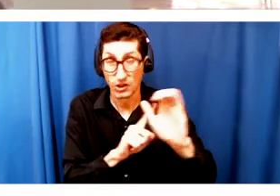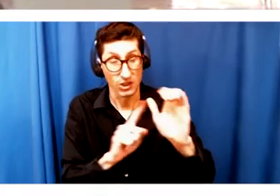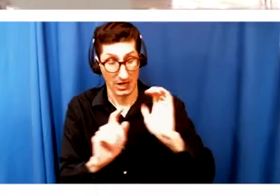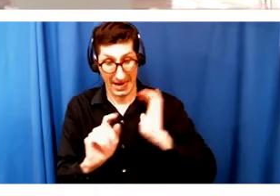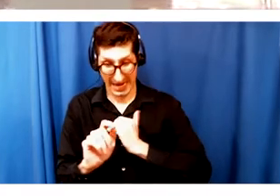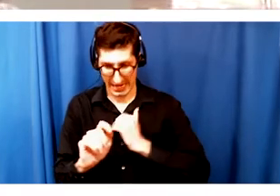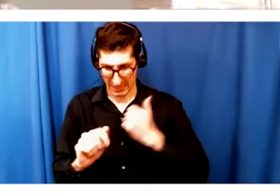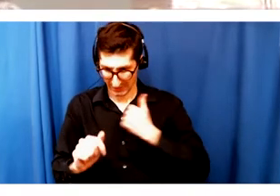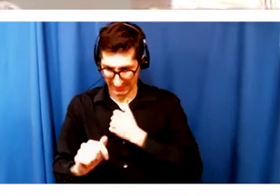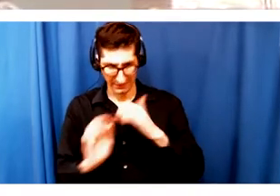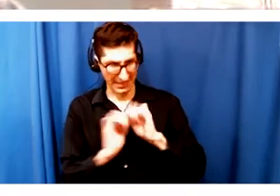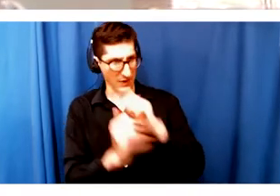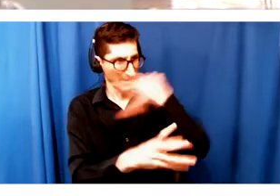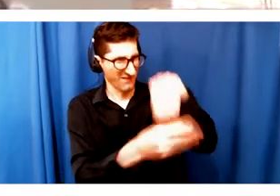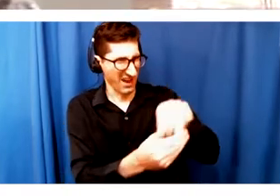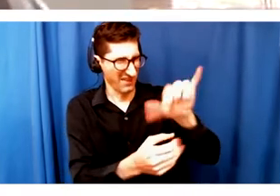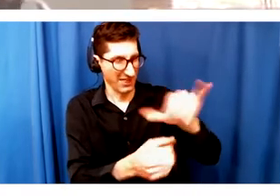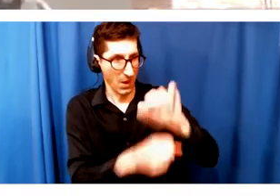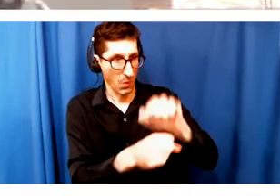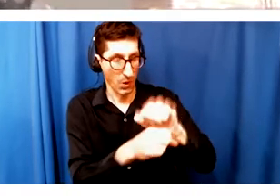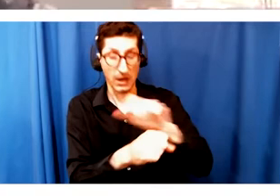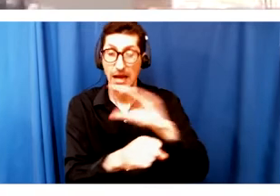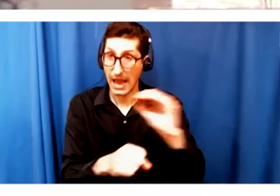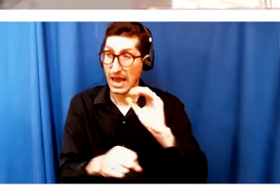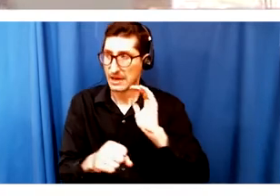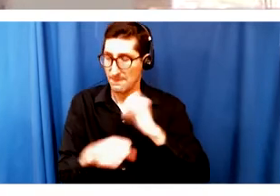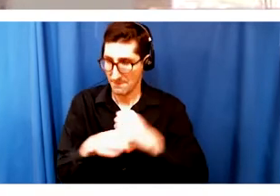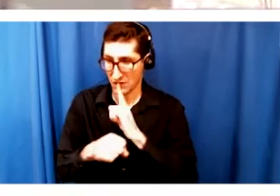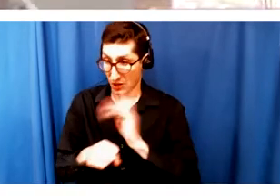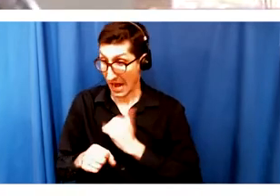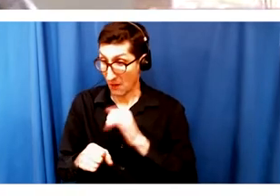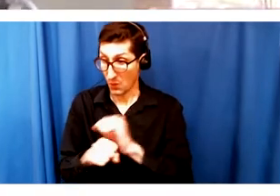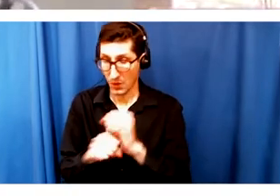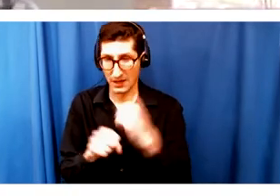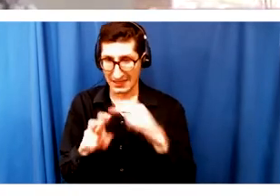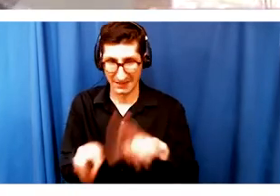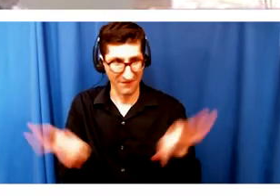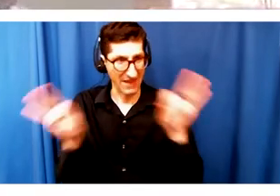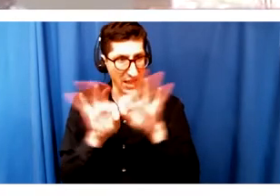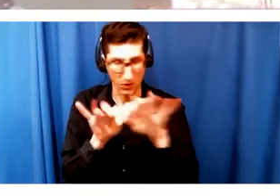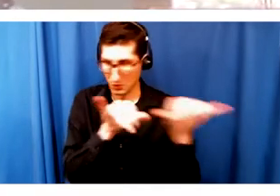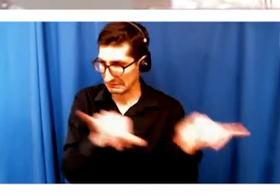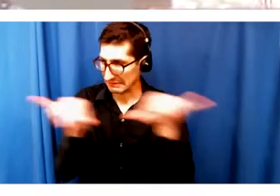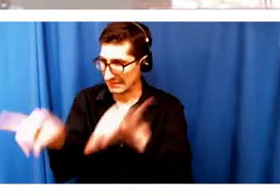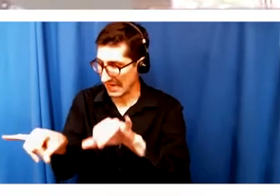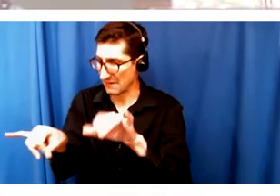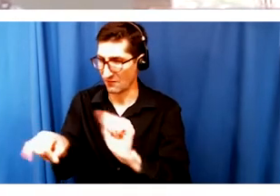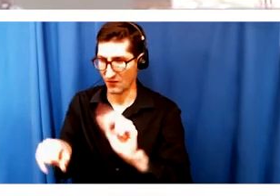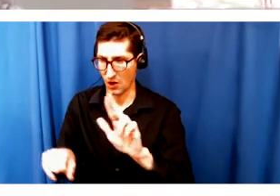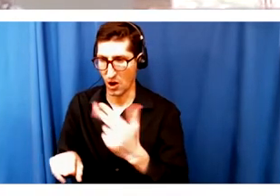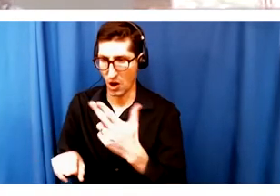but also give the same sort of value to our work as you would as Shakespeare? We have also been able to